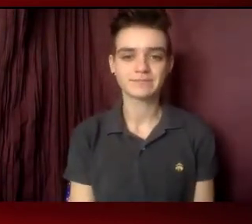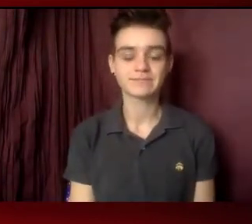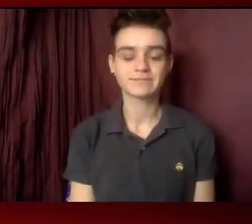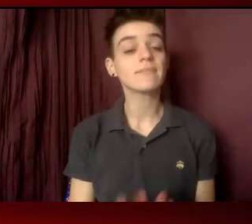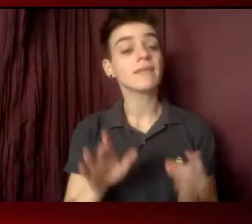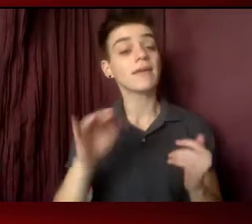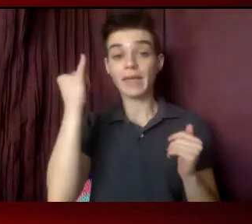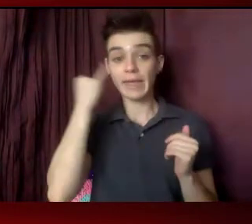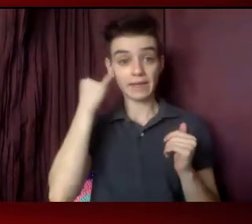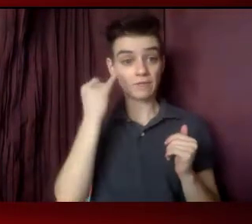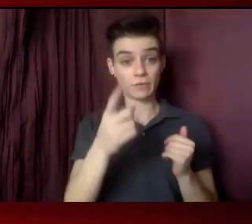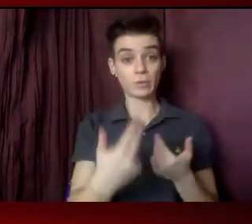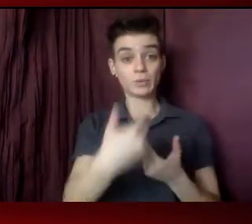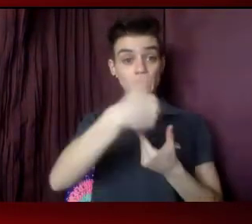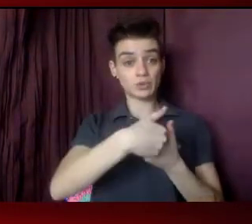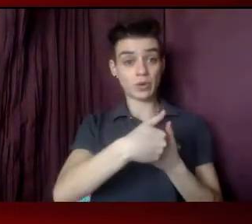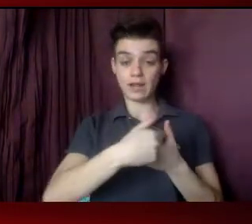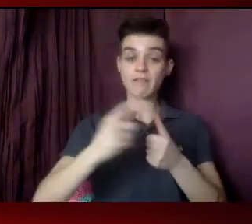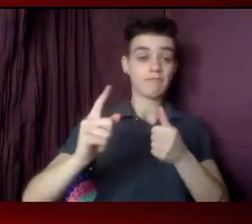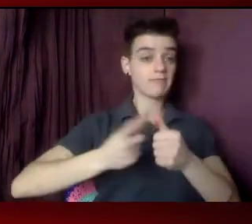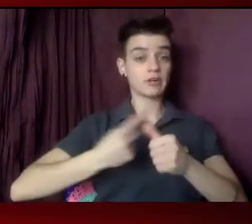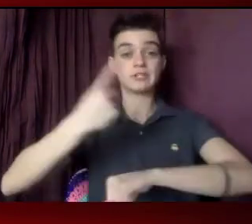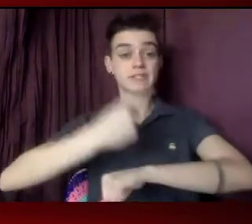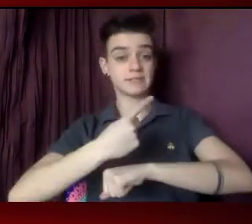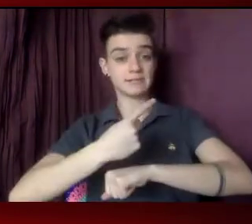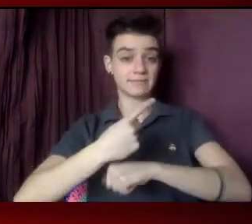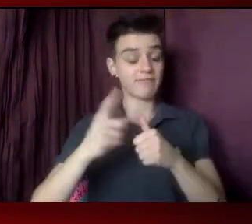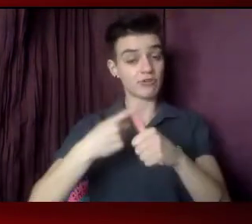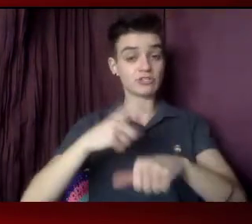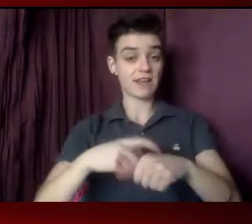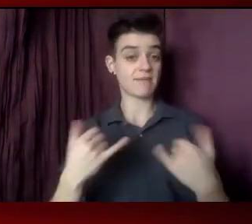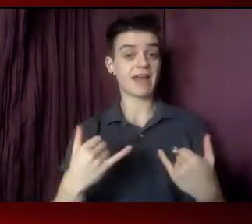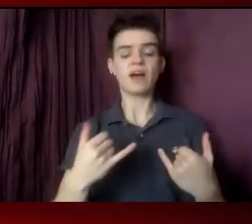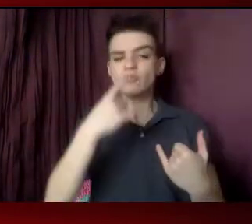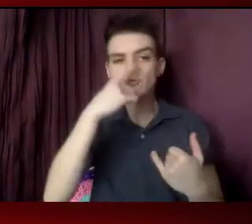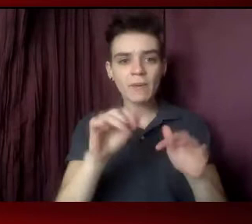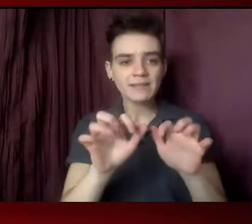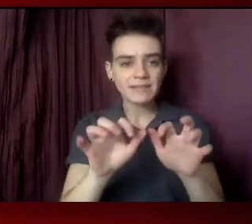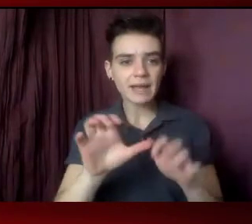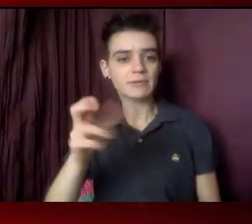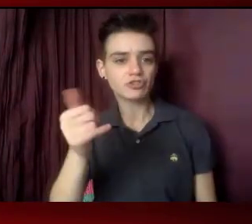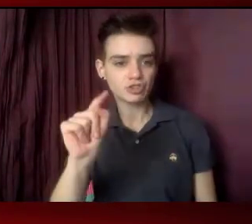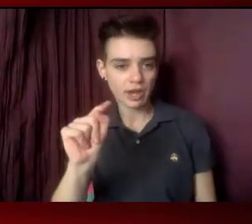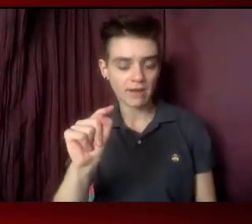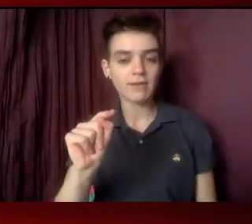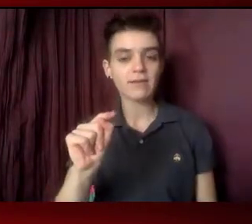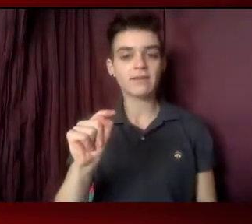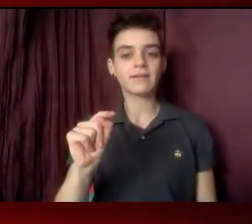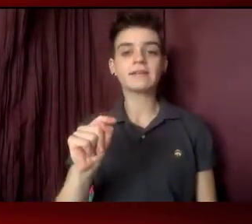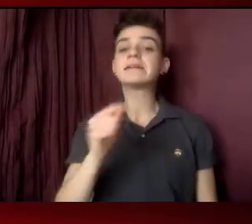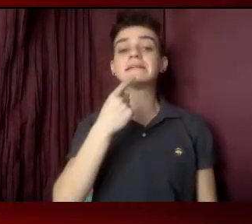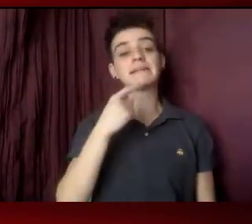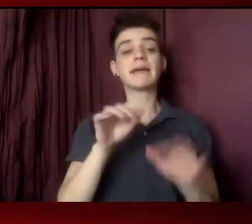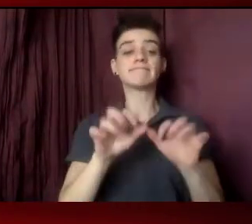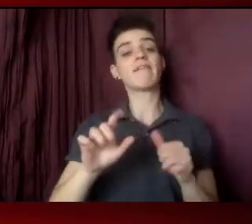joining AIDS Watch for the first time, type in the chat, first timer.